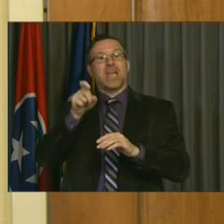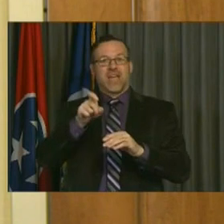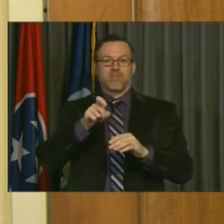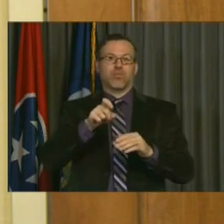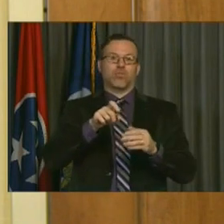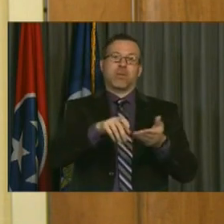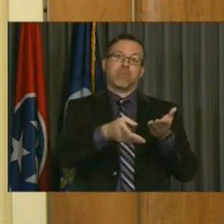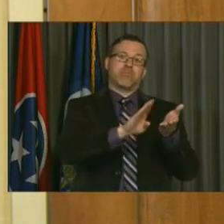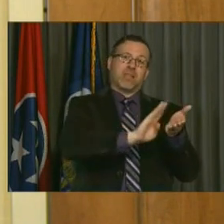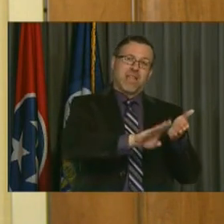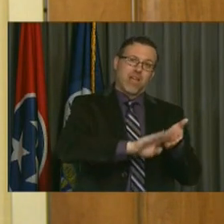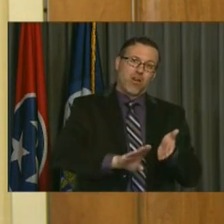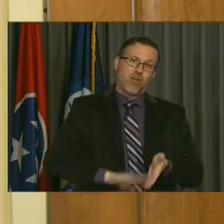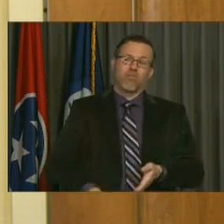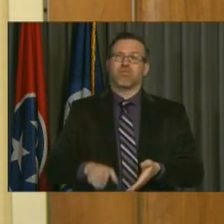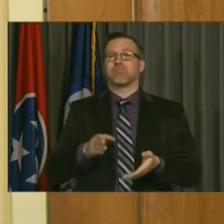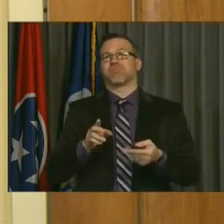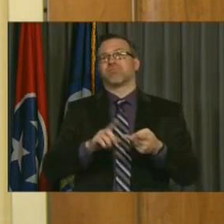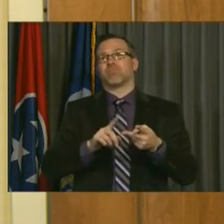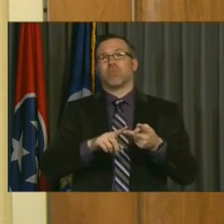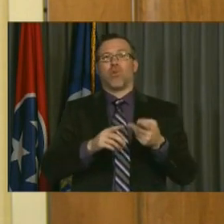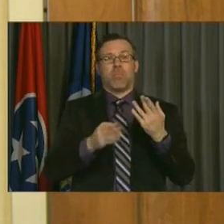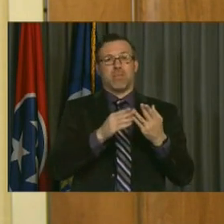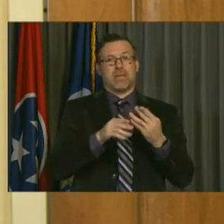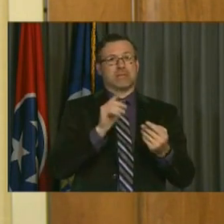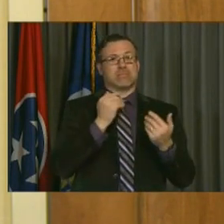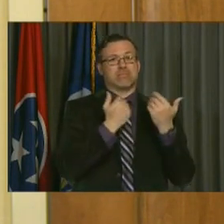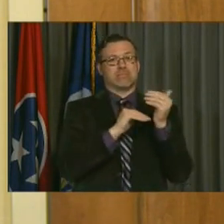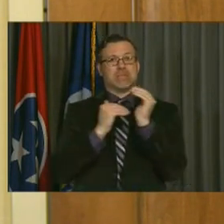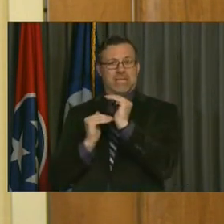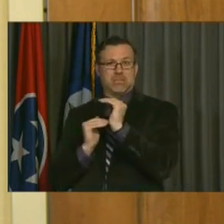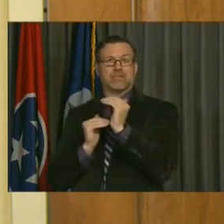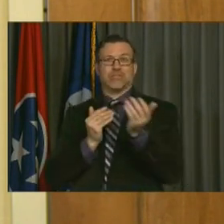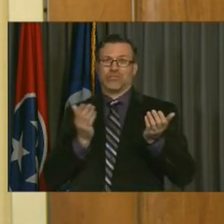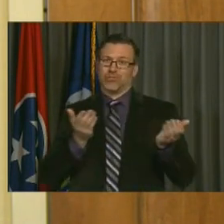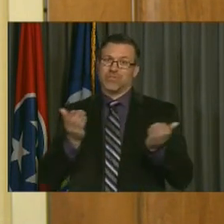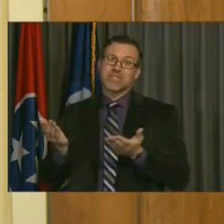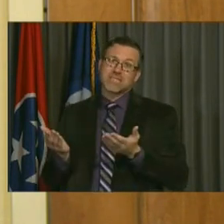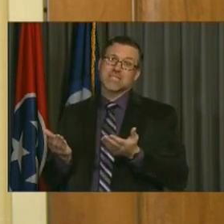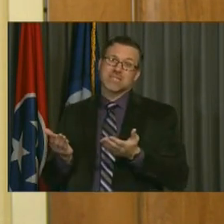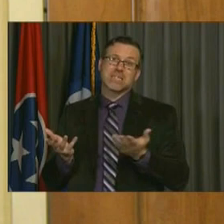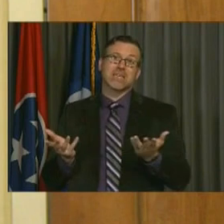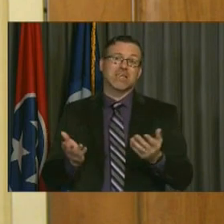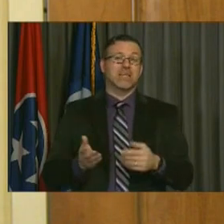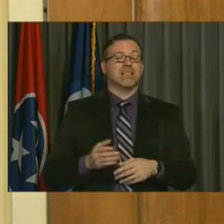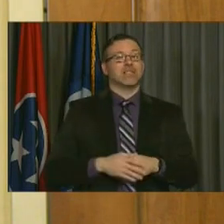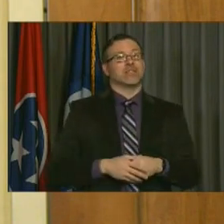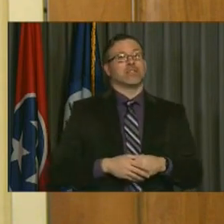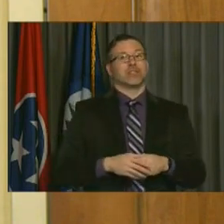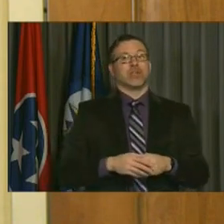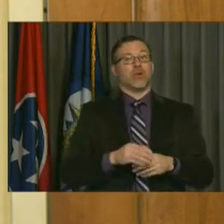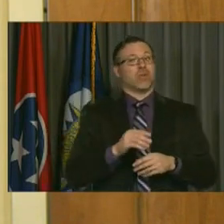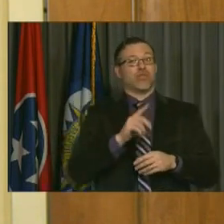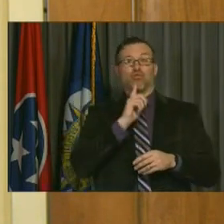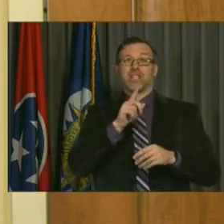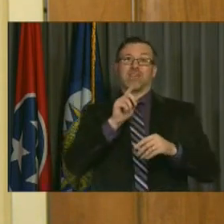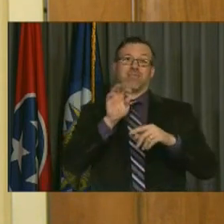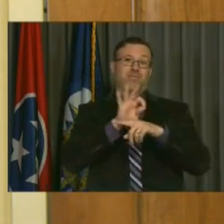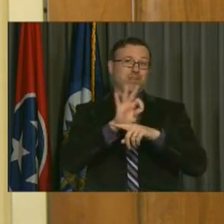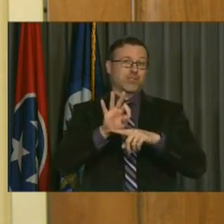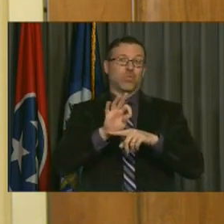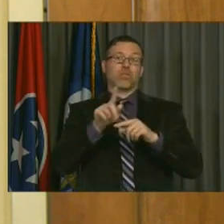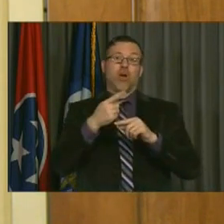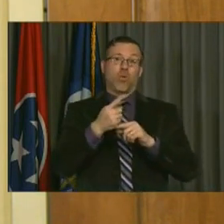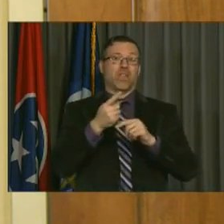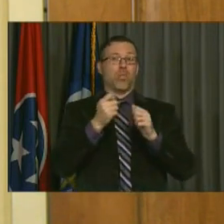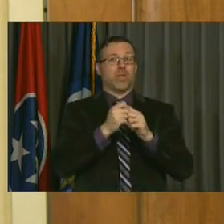and changes to services and really taking our government to what's known elsewhere as just essential services only, which would be our police